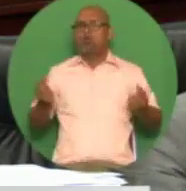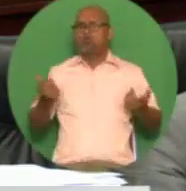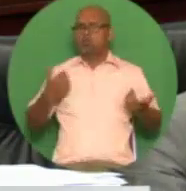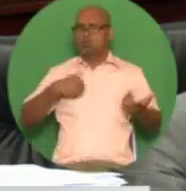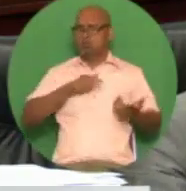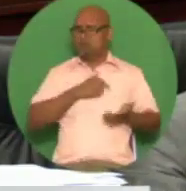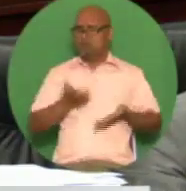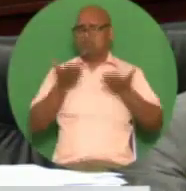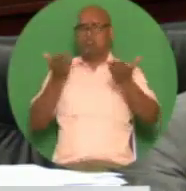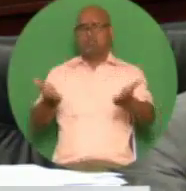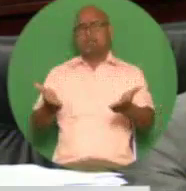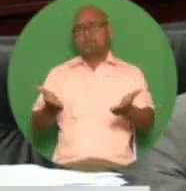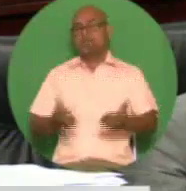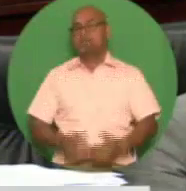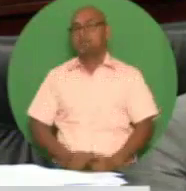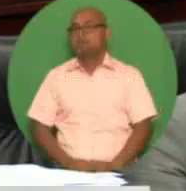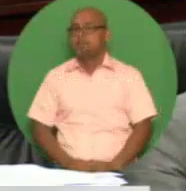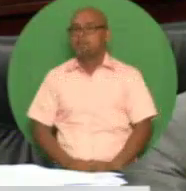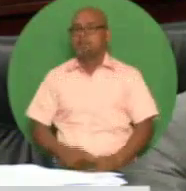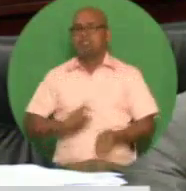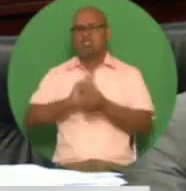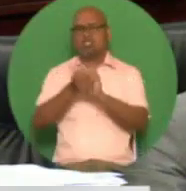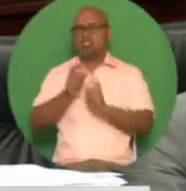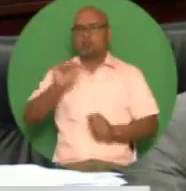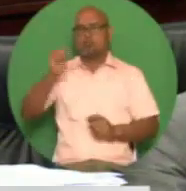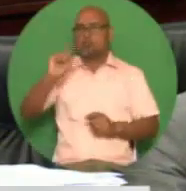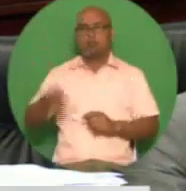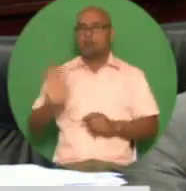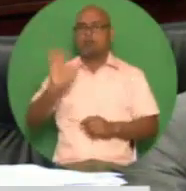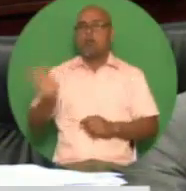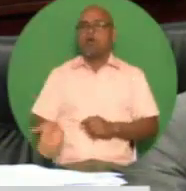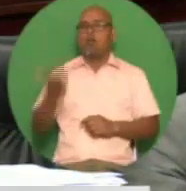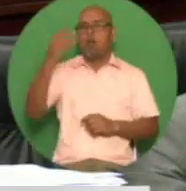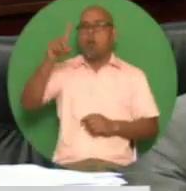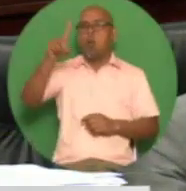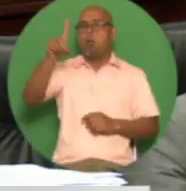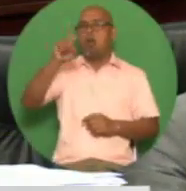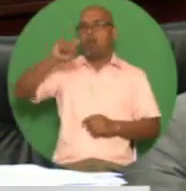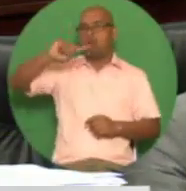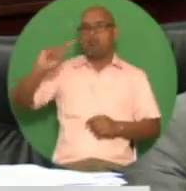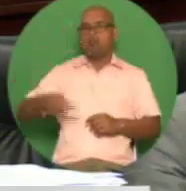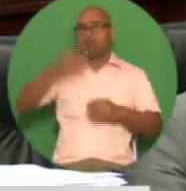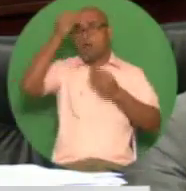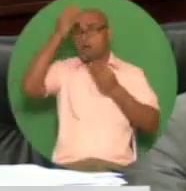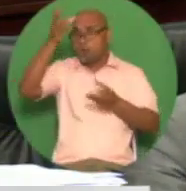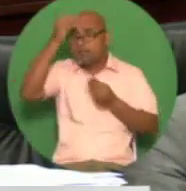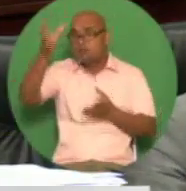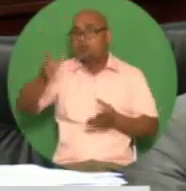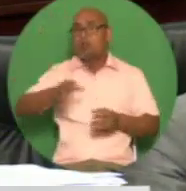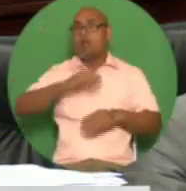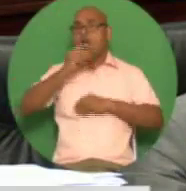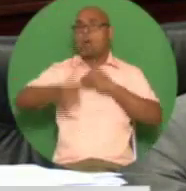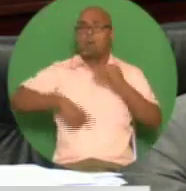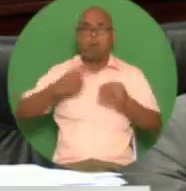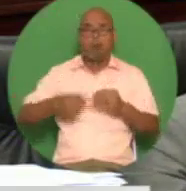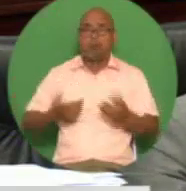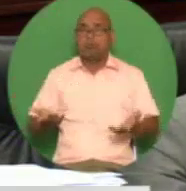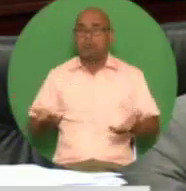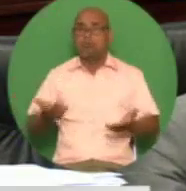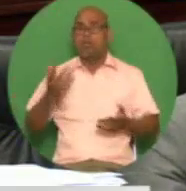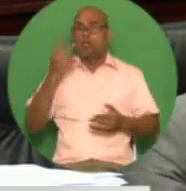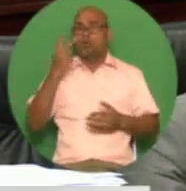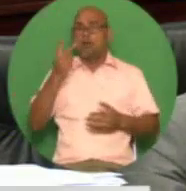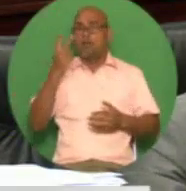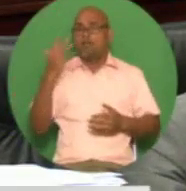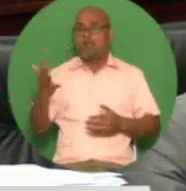rewards of up to 100 000 be offered for information on the 25 most wanted